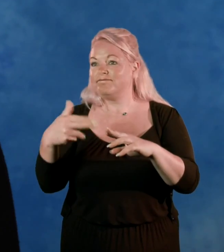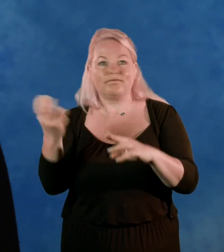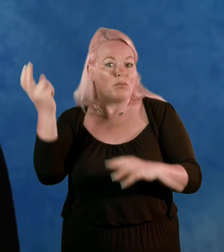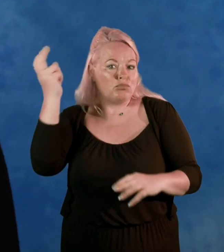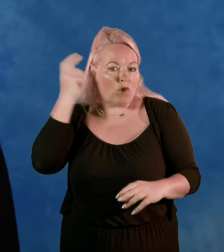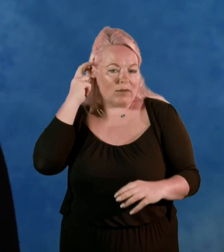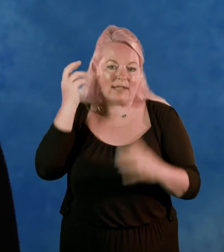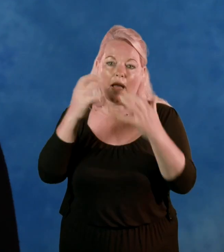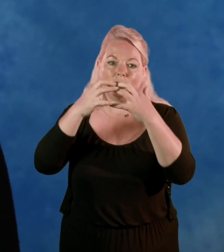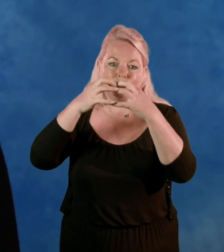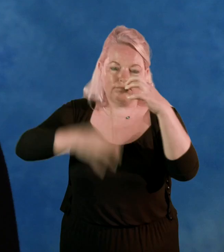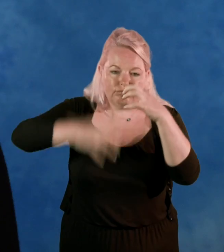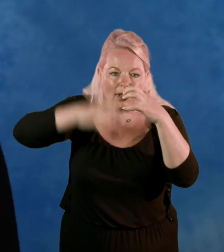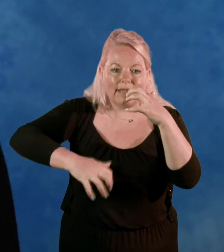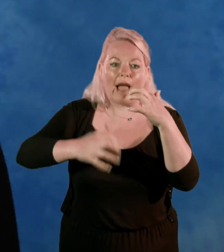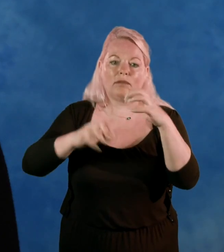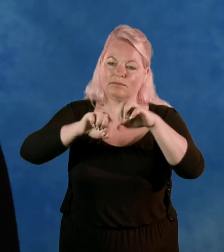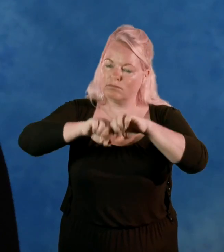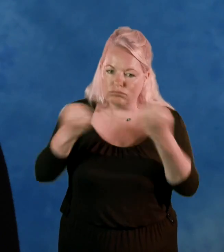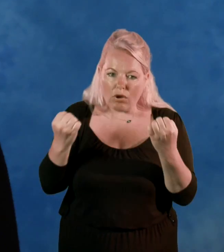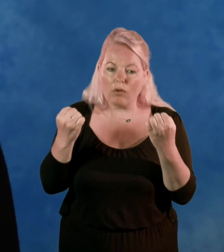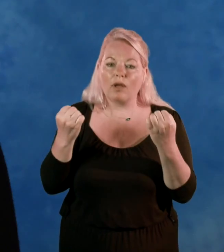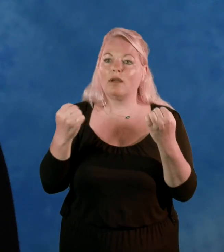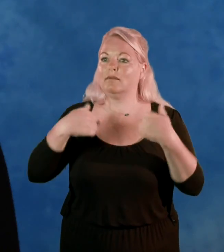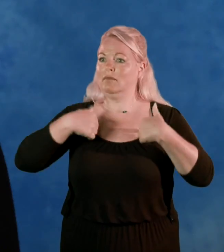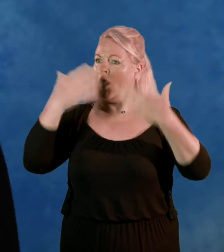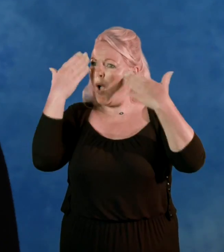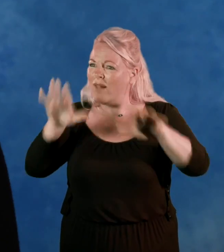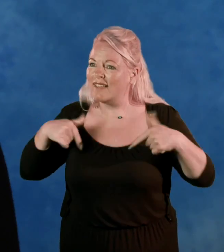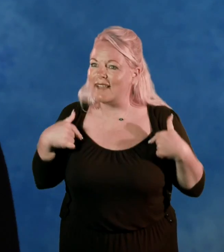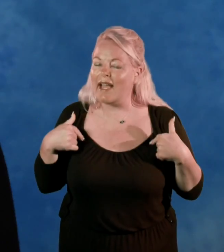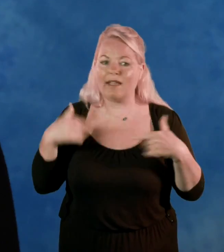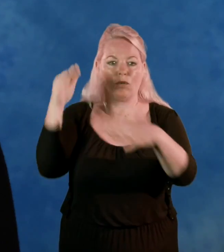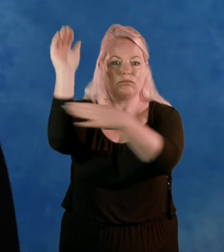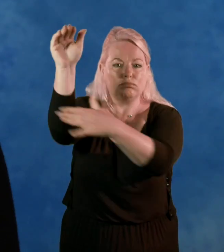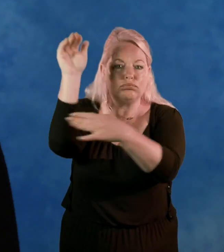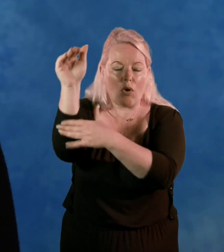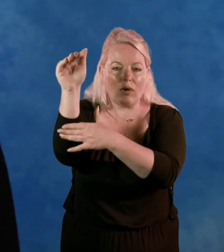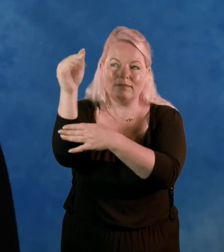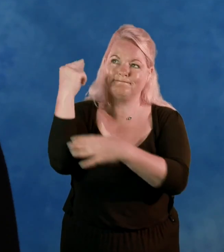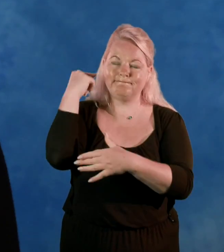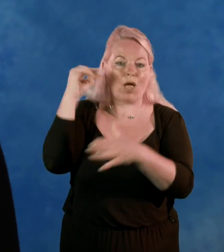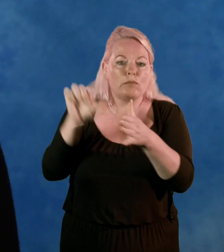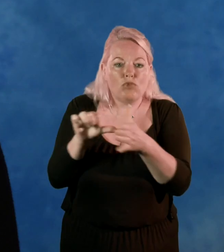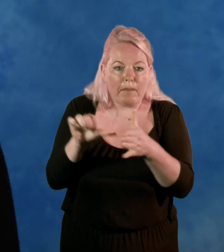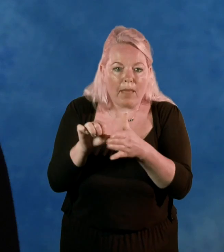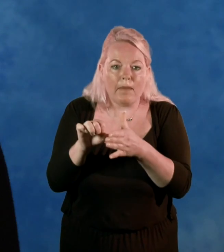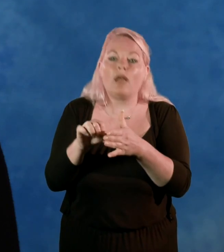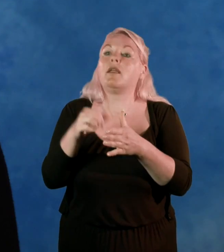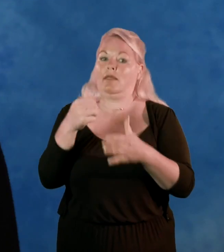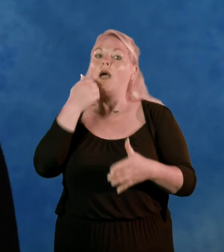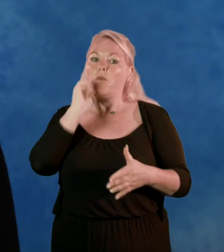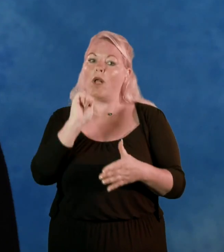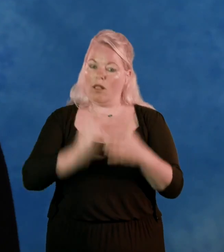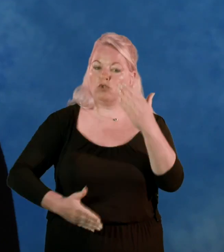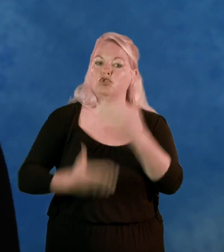breaks down while you're on holiday or abroad that they will dispatch a